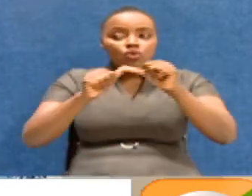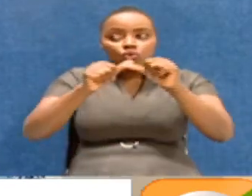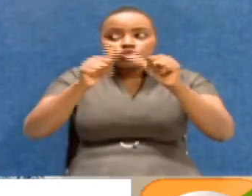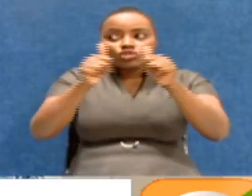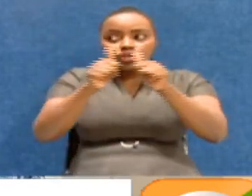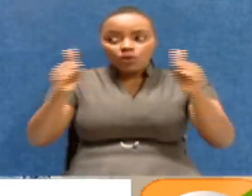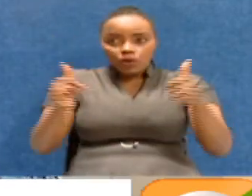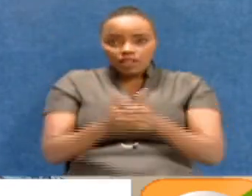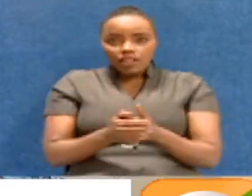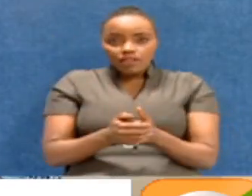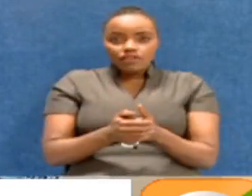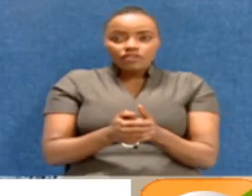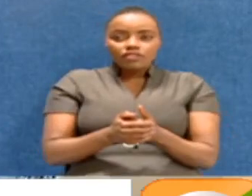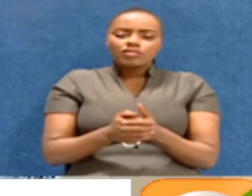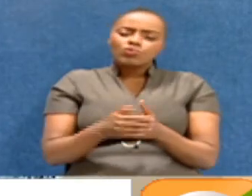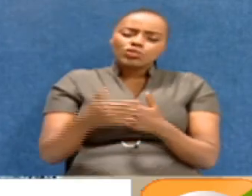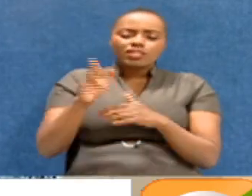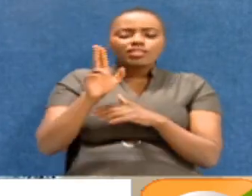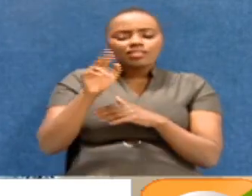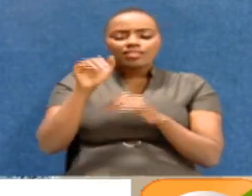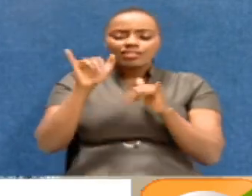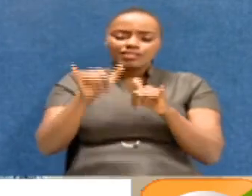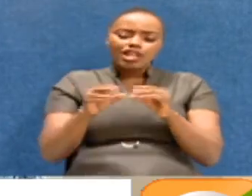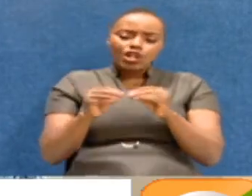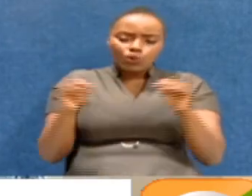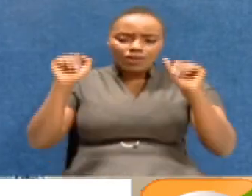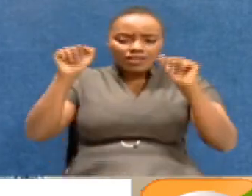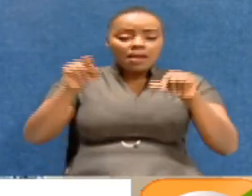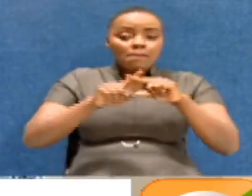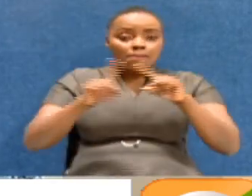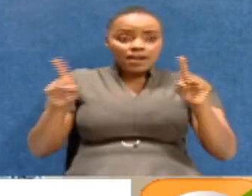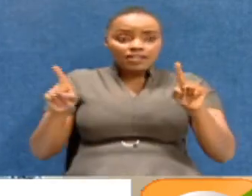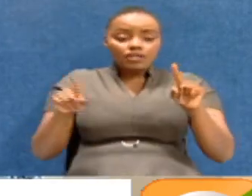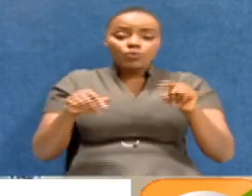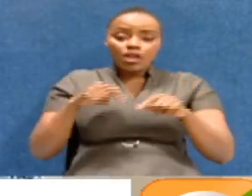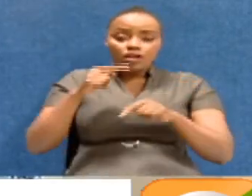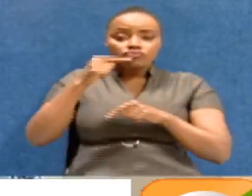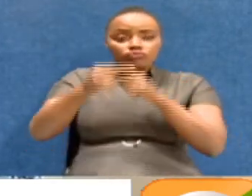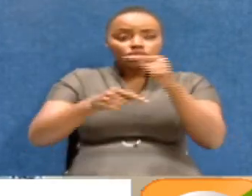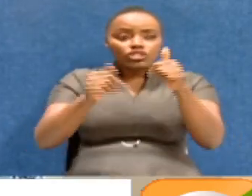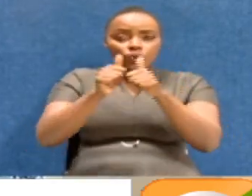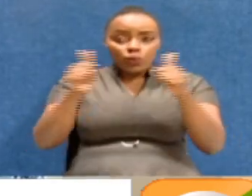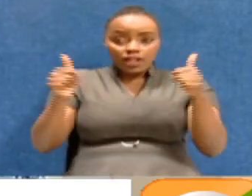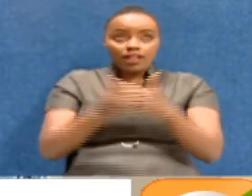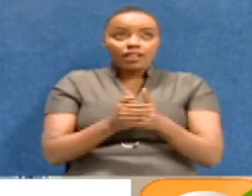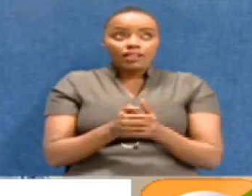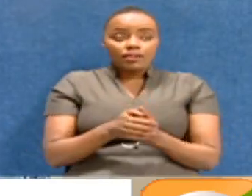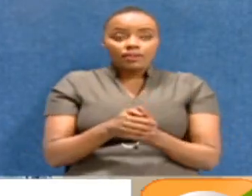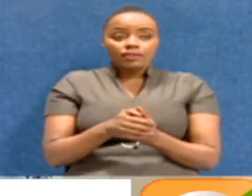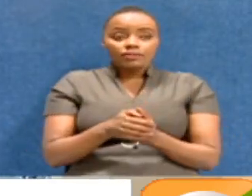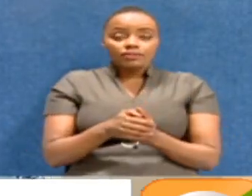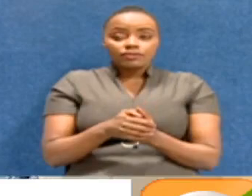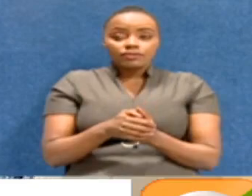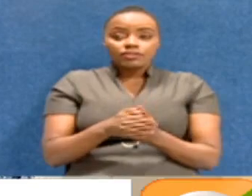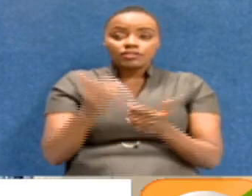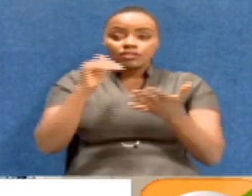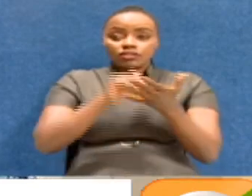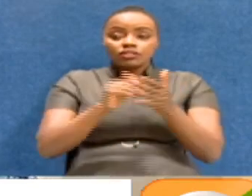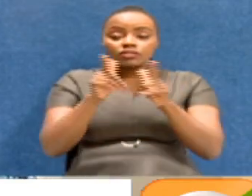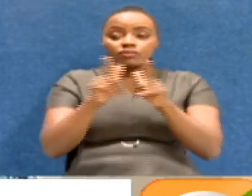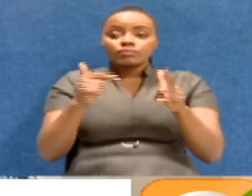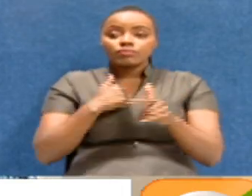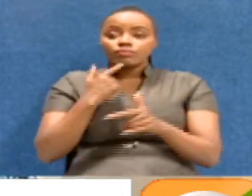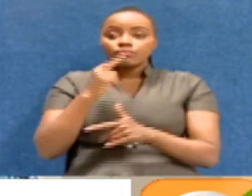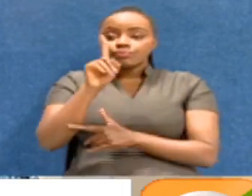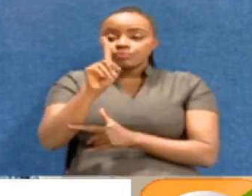well. Yeah. You know? It will take time. But trust me, we will get there. direction. We are walking in the right direction. And again, allow me